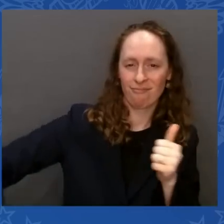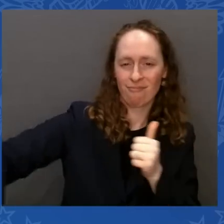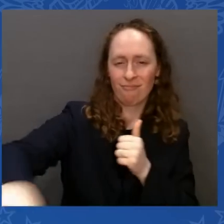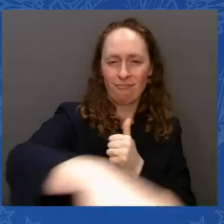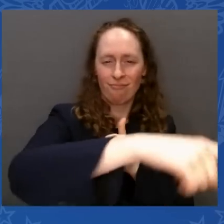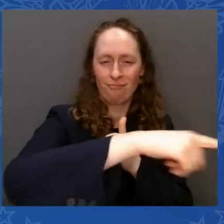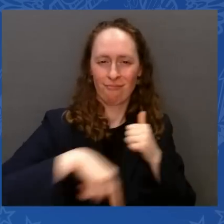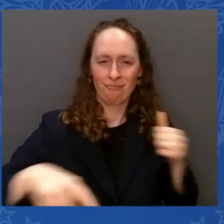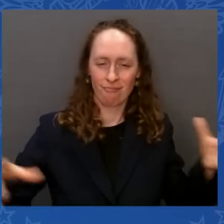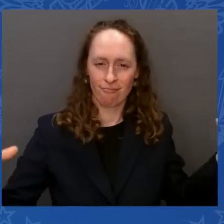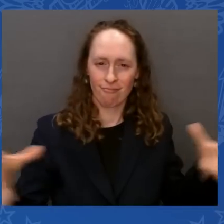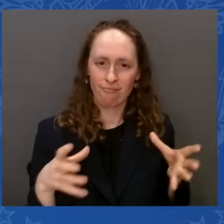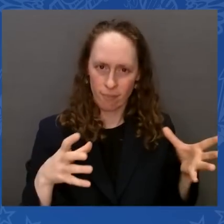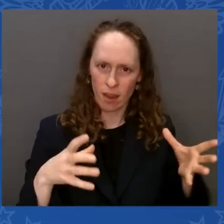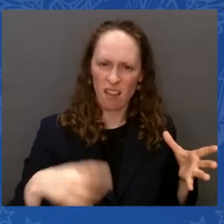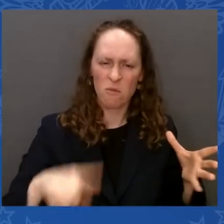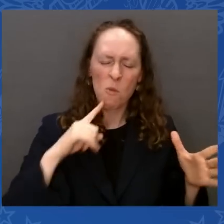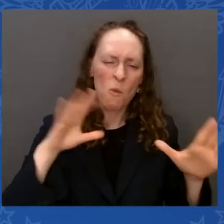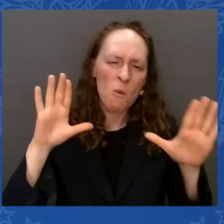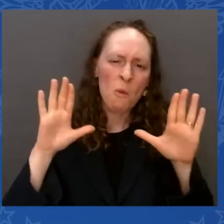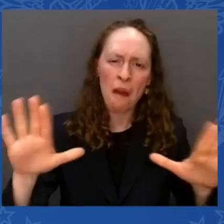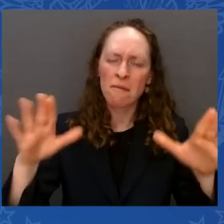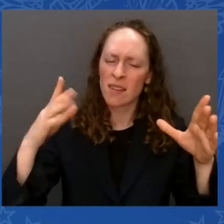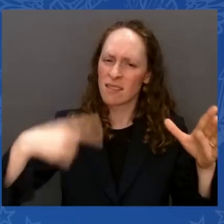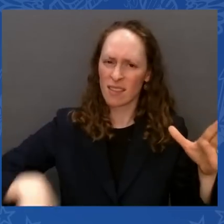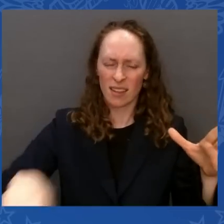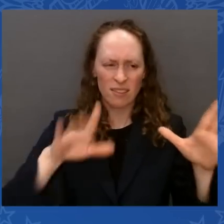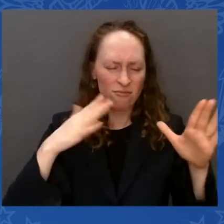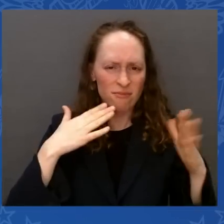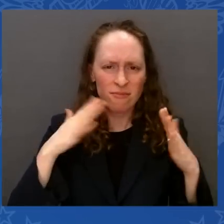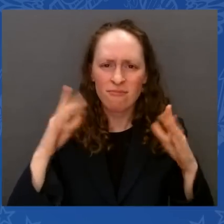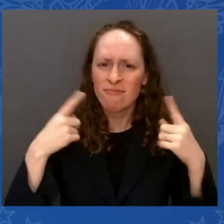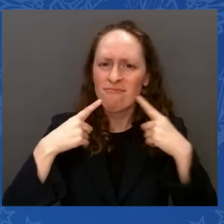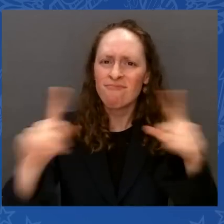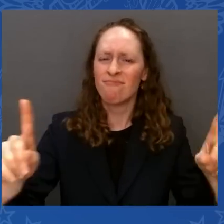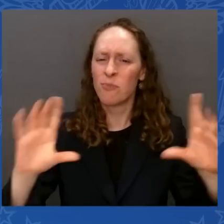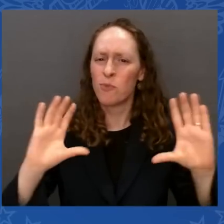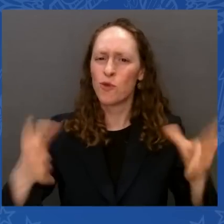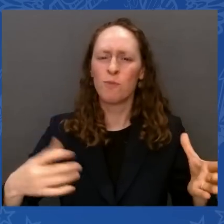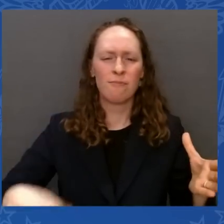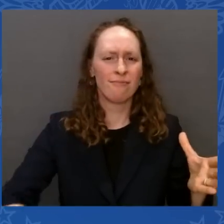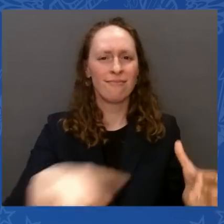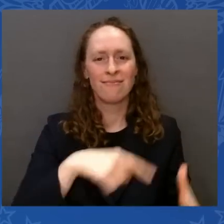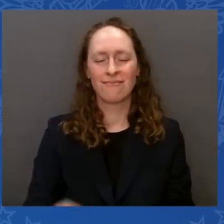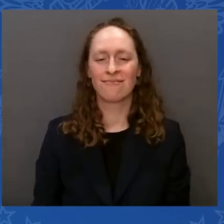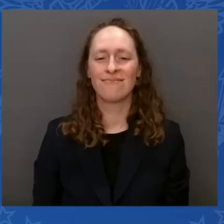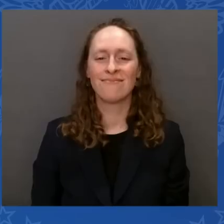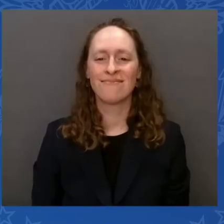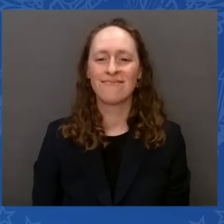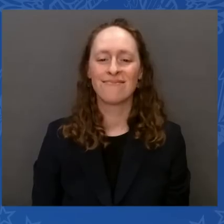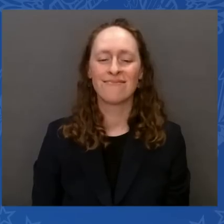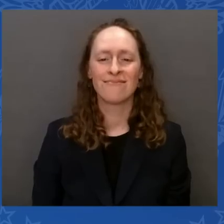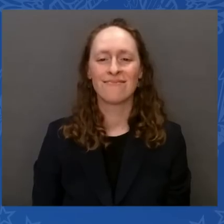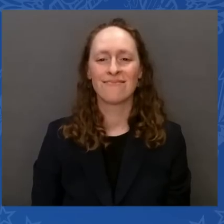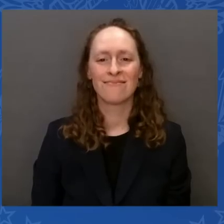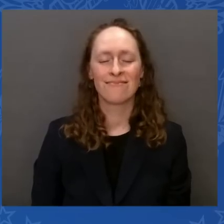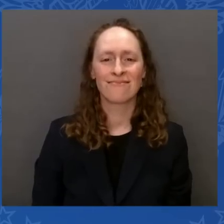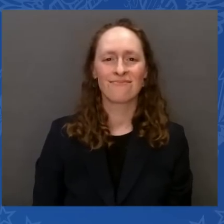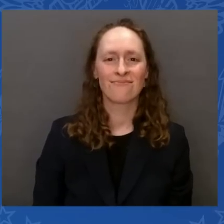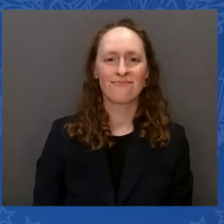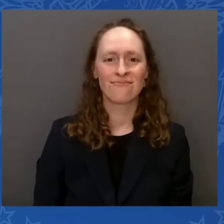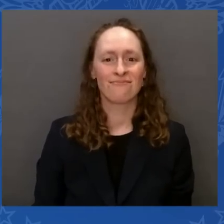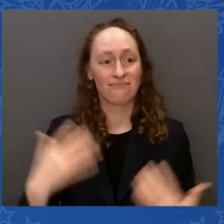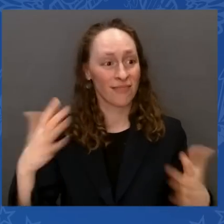seen. And you all stick together, thank God. And look what's already happened in all these off-year elections, these state legislative races.